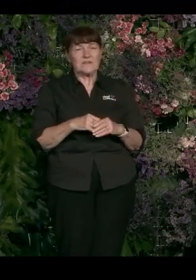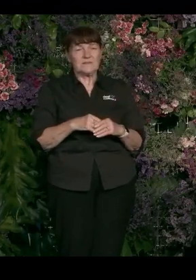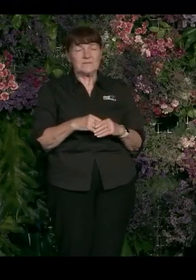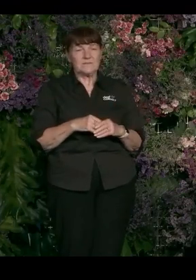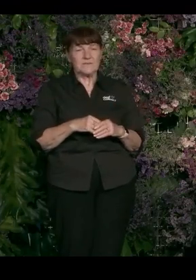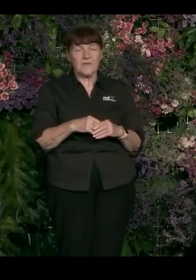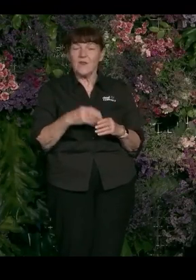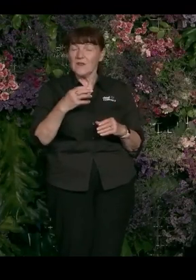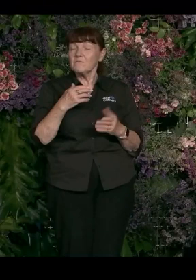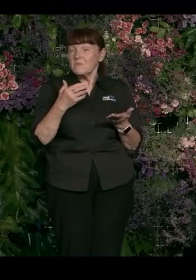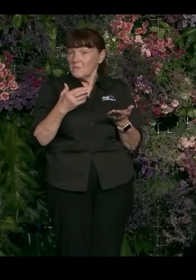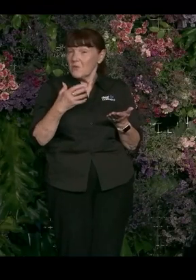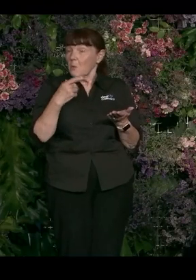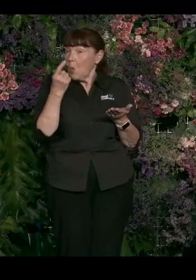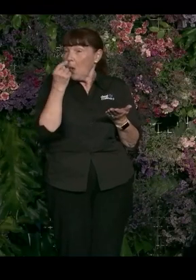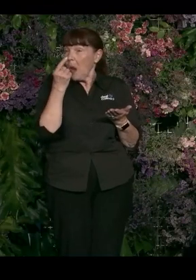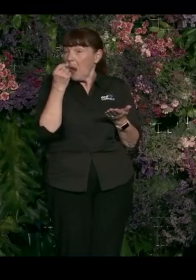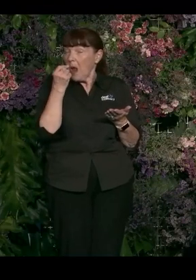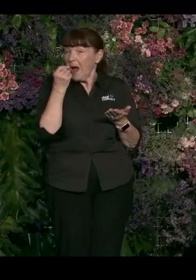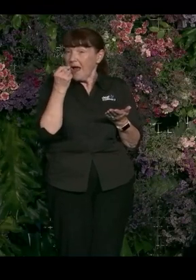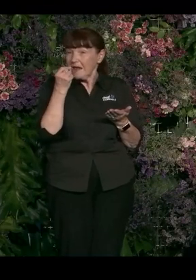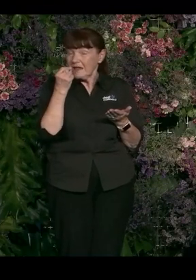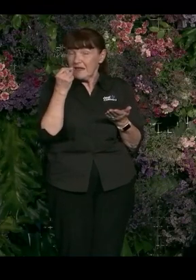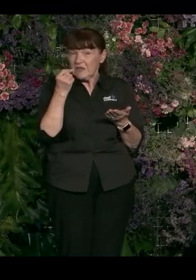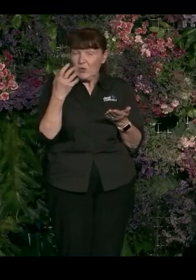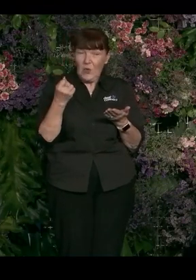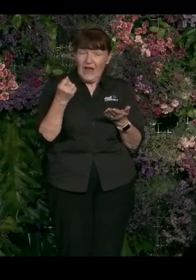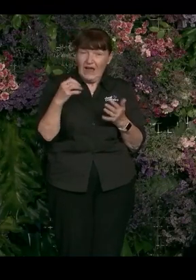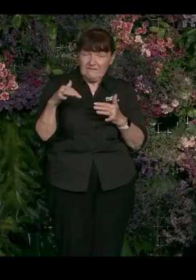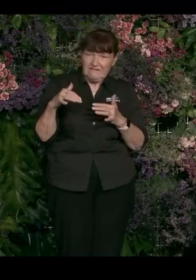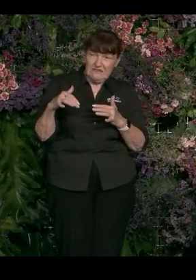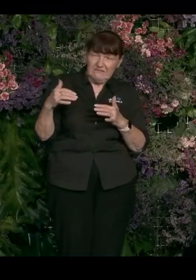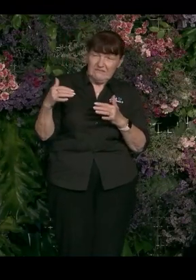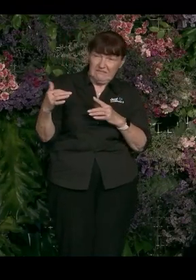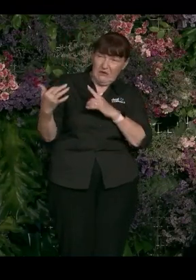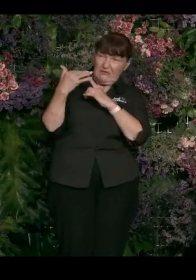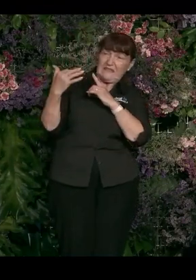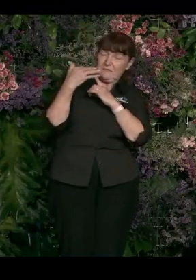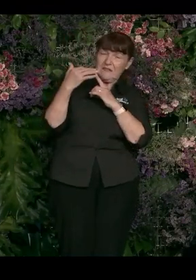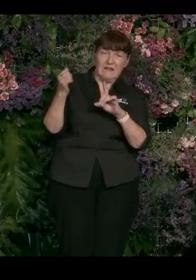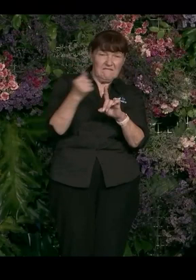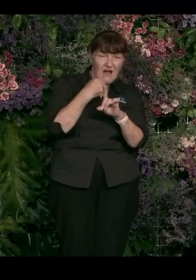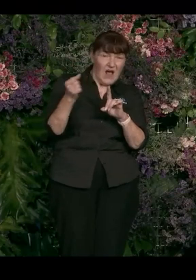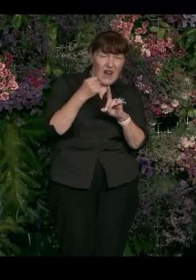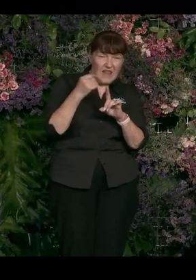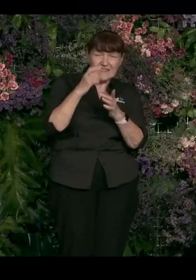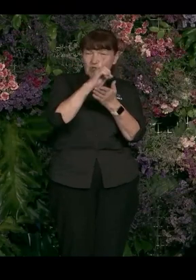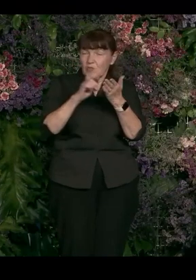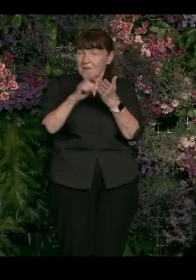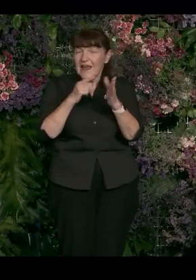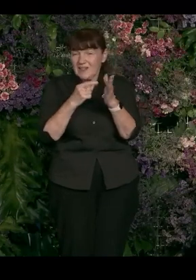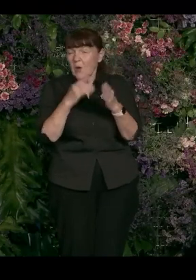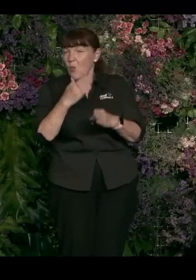you're more likely to face violence at work, harassment at work, discrimination at work, but also